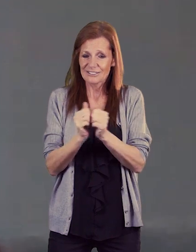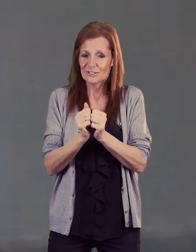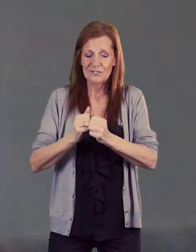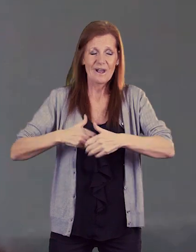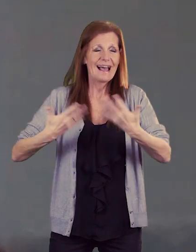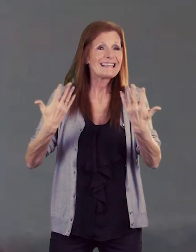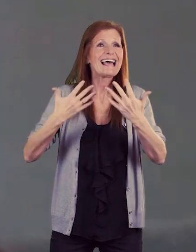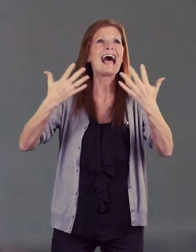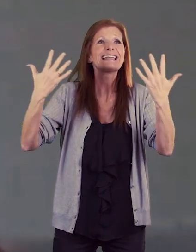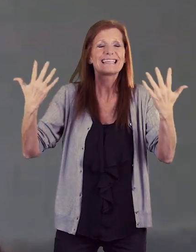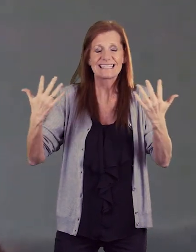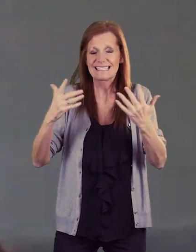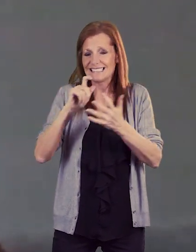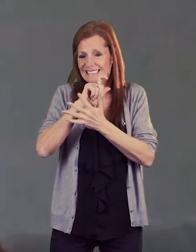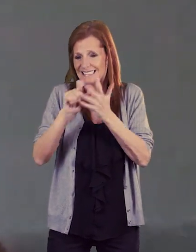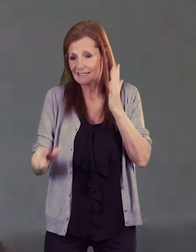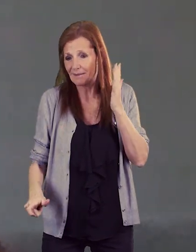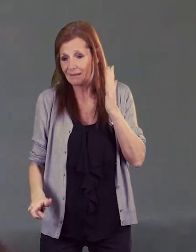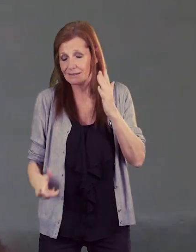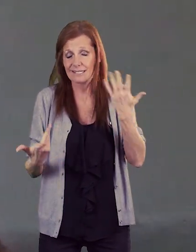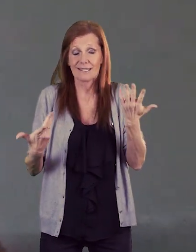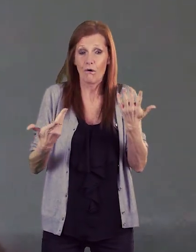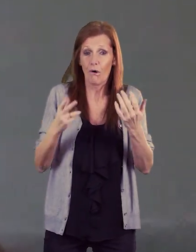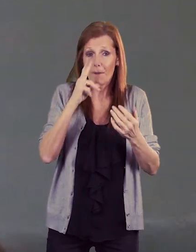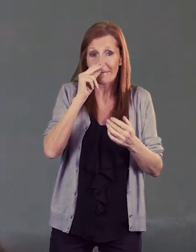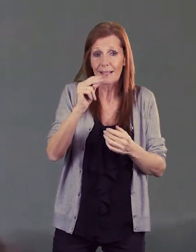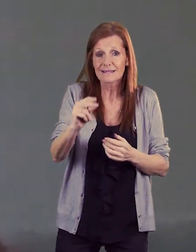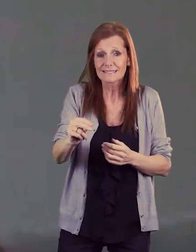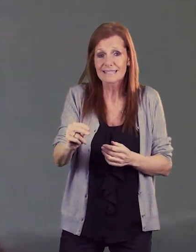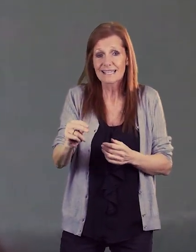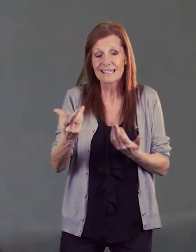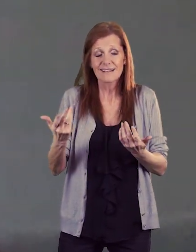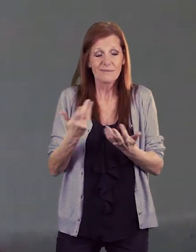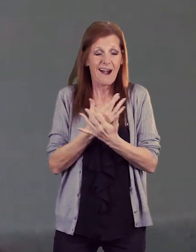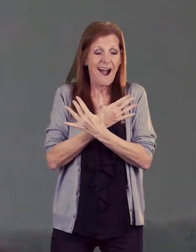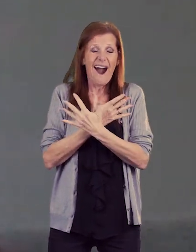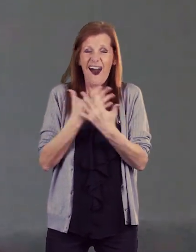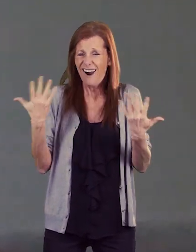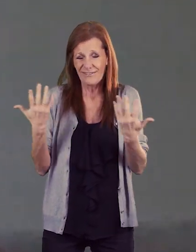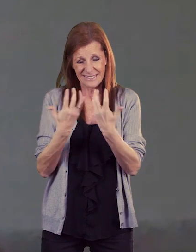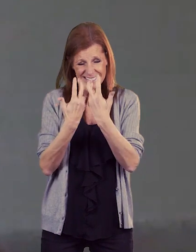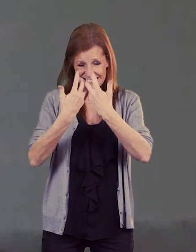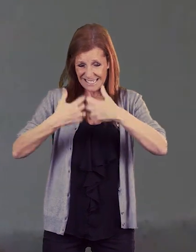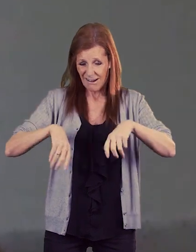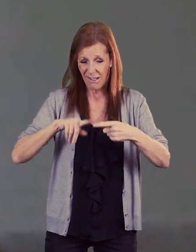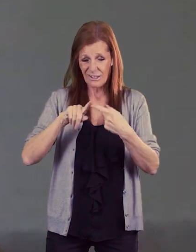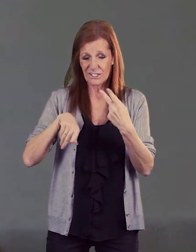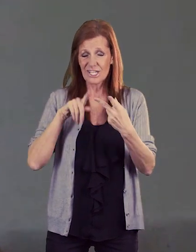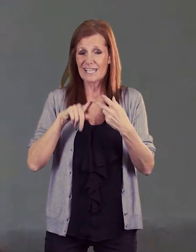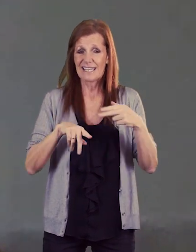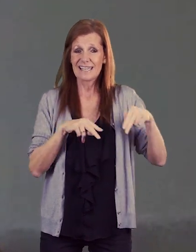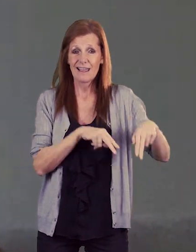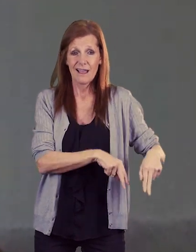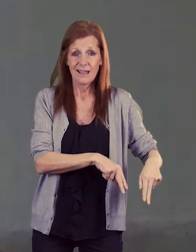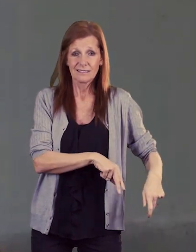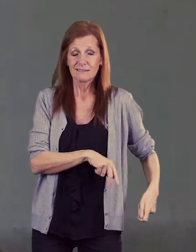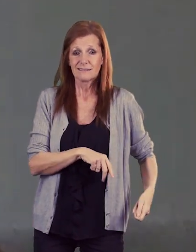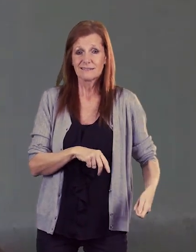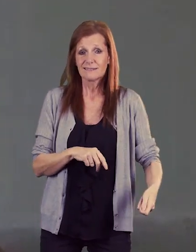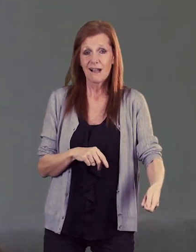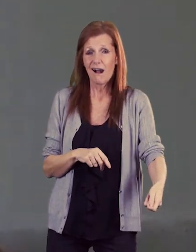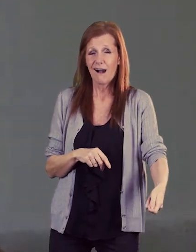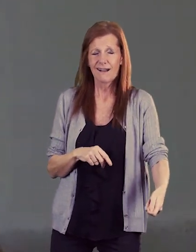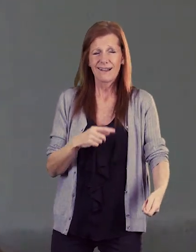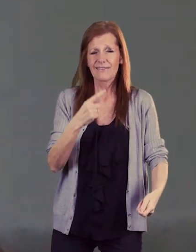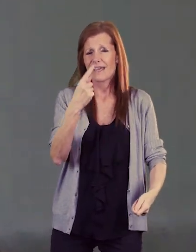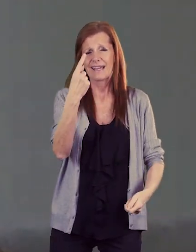yeah but I just find that quite often you have your technology have your guide dog and then there'll just be one